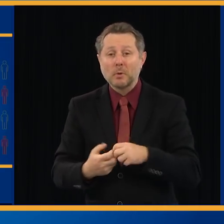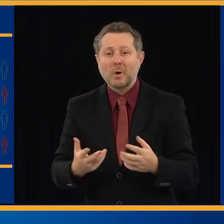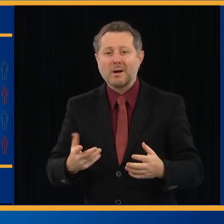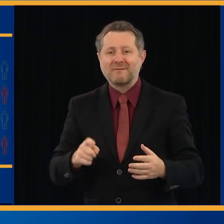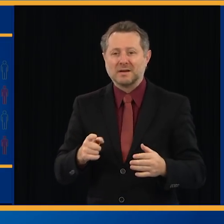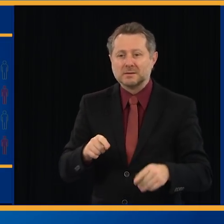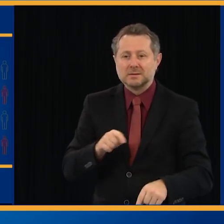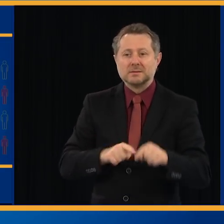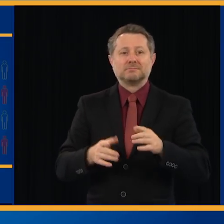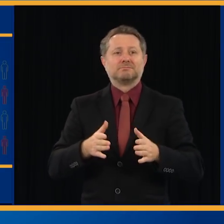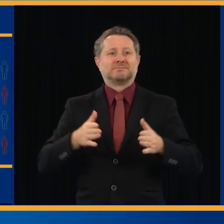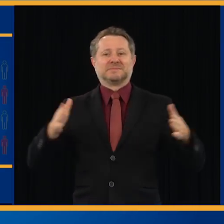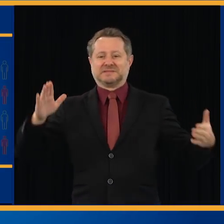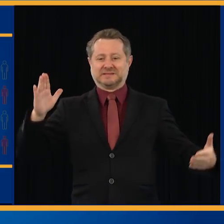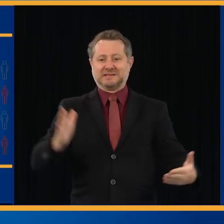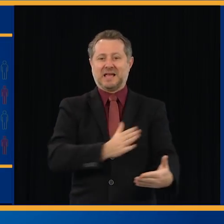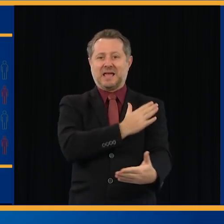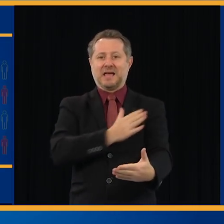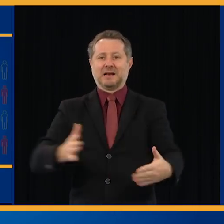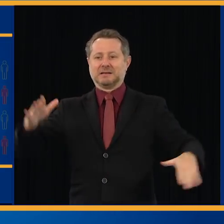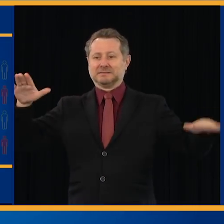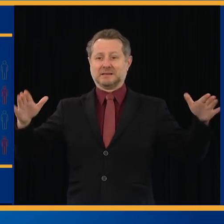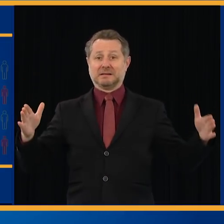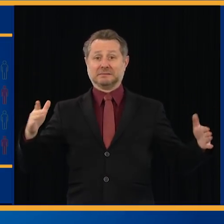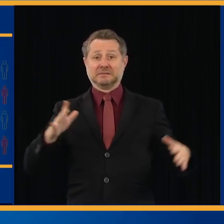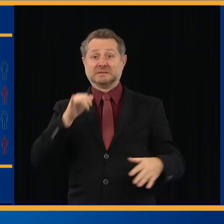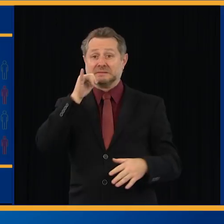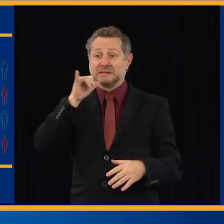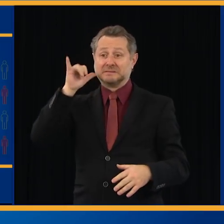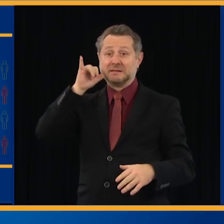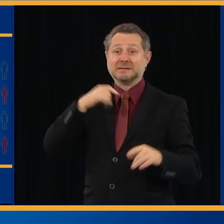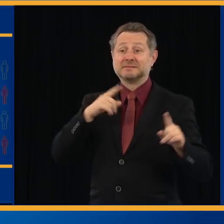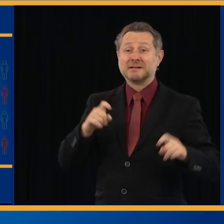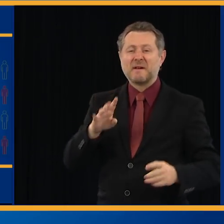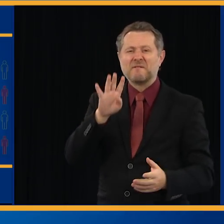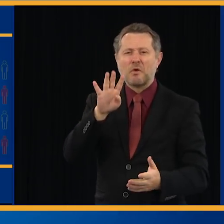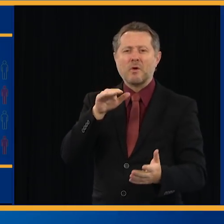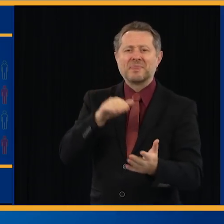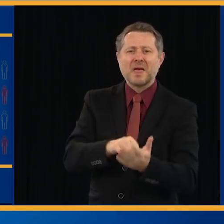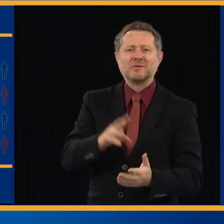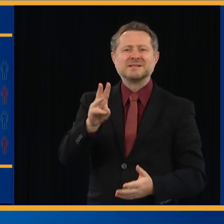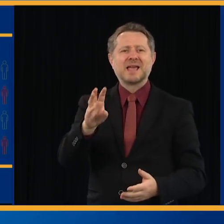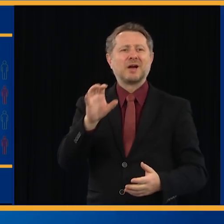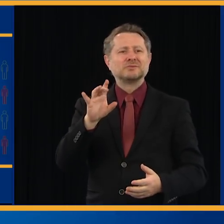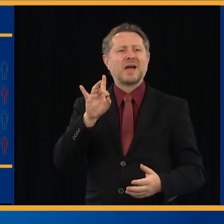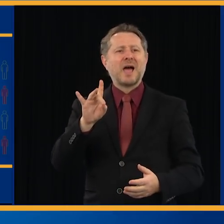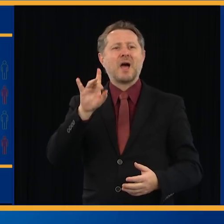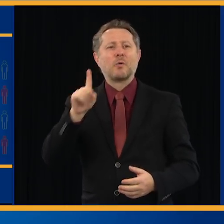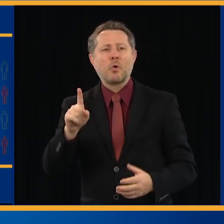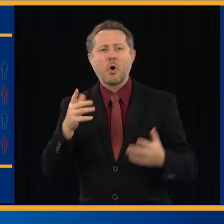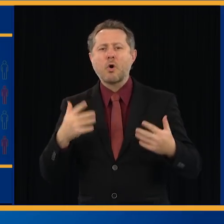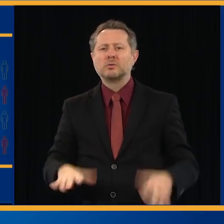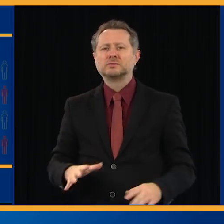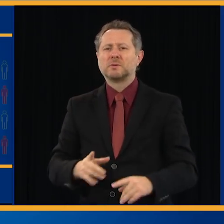4,681 people who were positive. Yesterday, 4